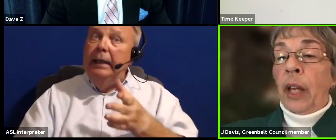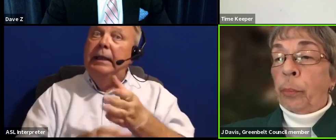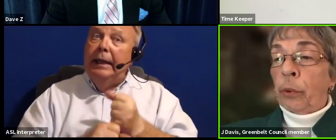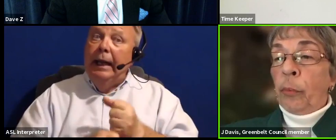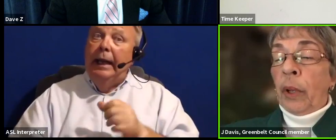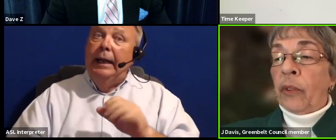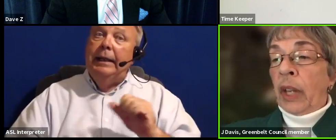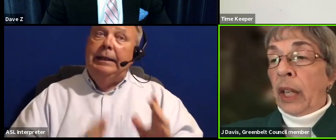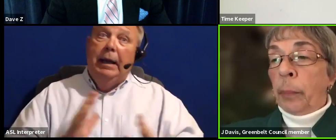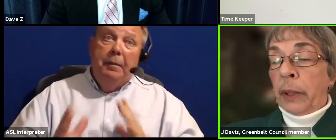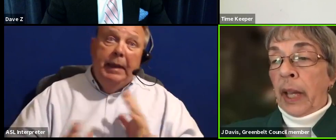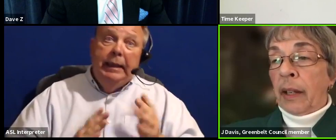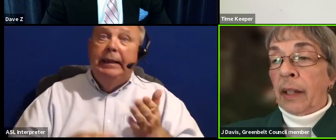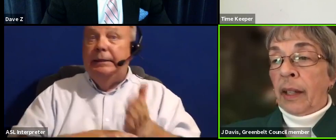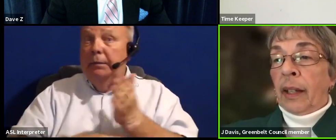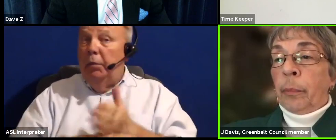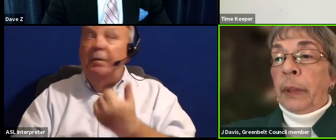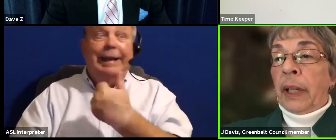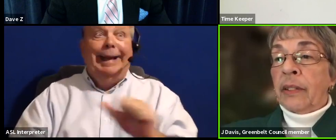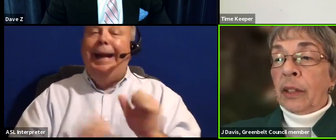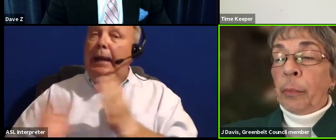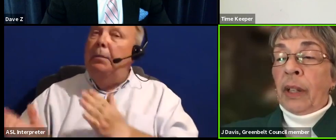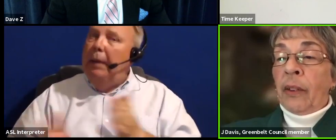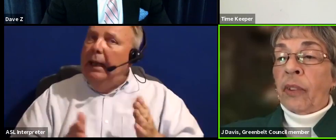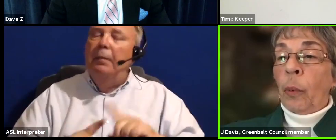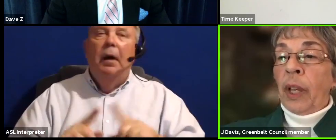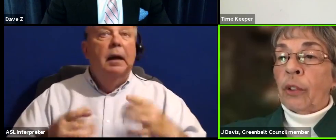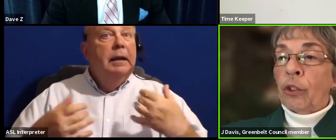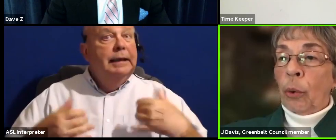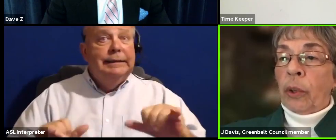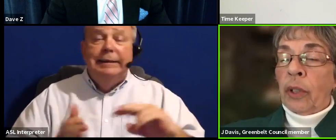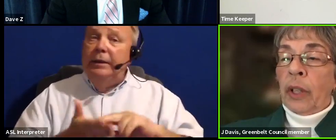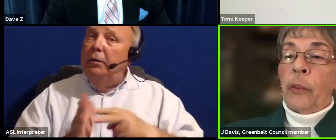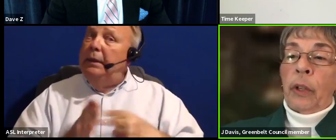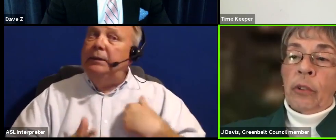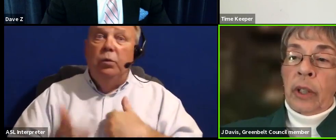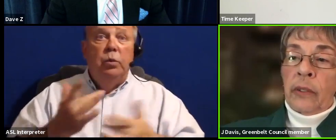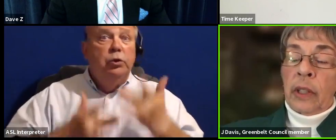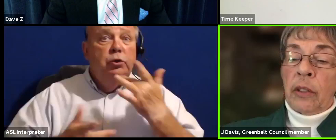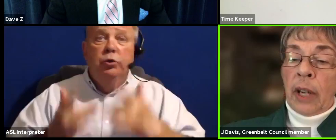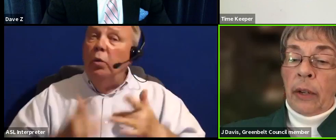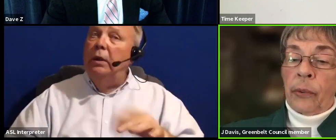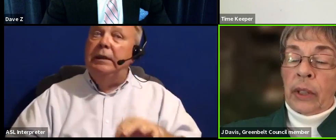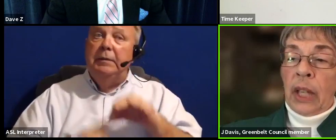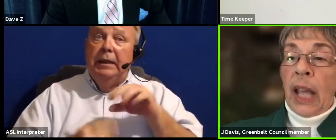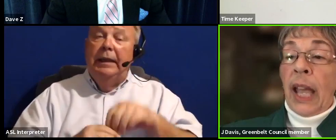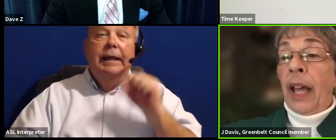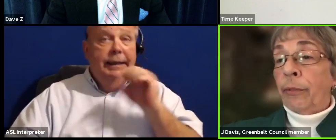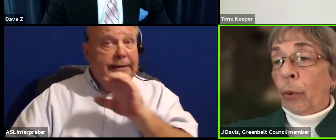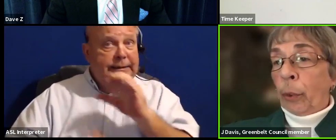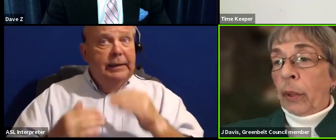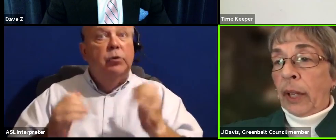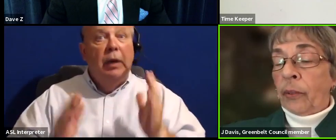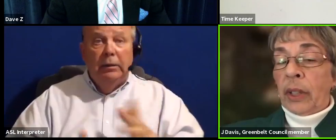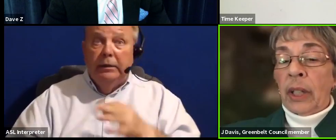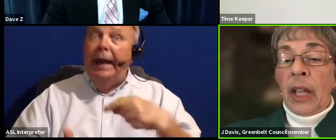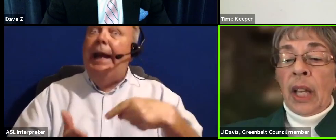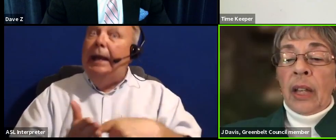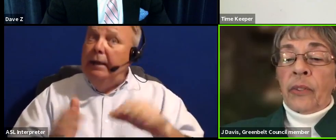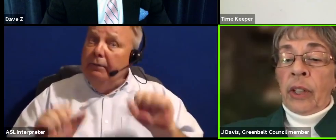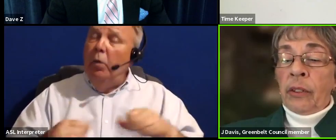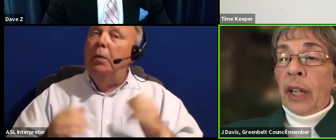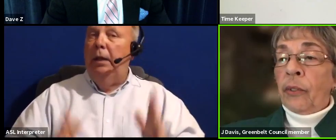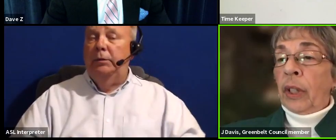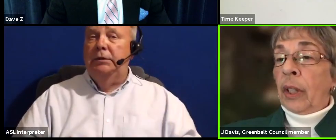and improvements in any plan, but it still means that we are short, especially in senior housing and affordable housing.